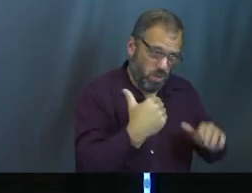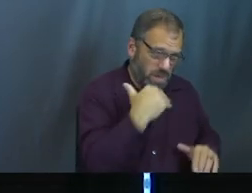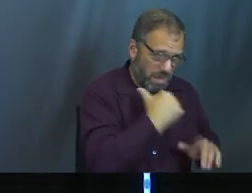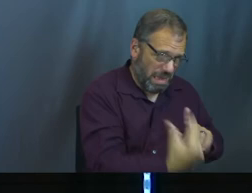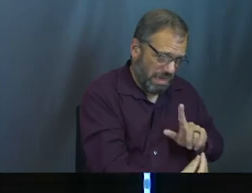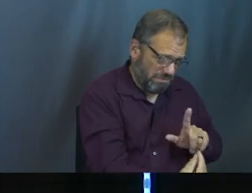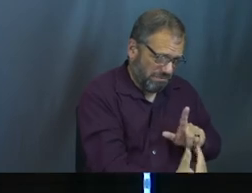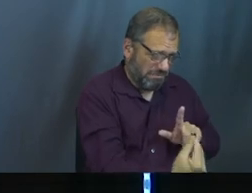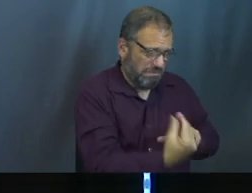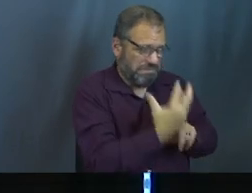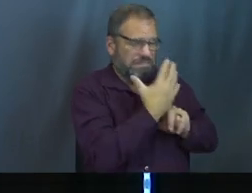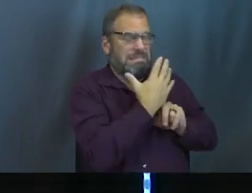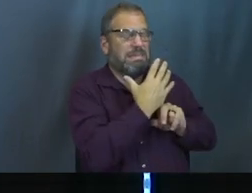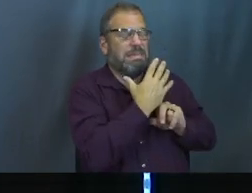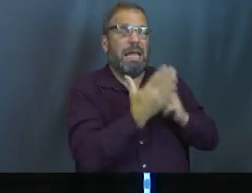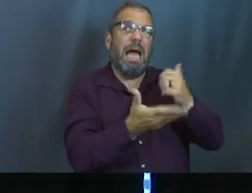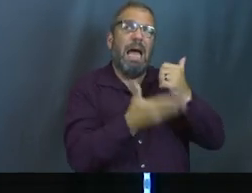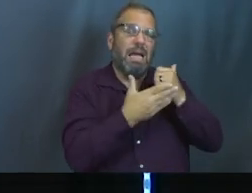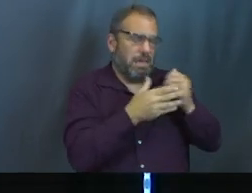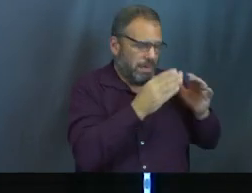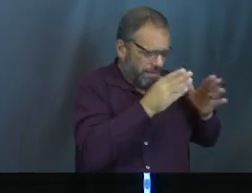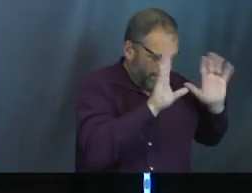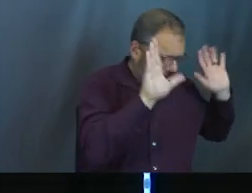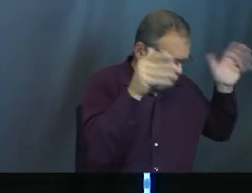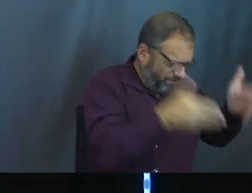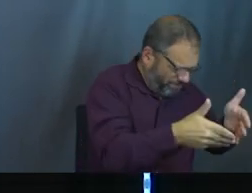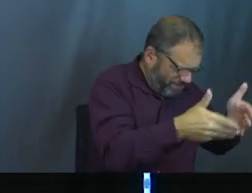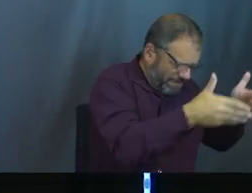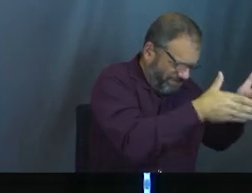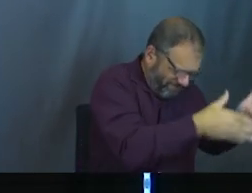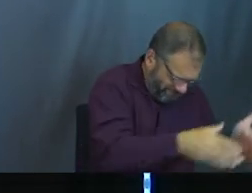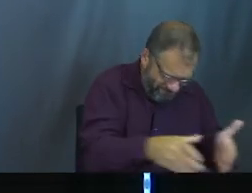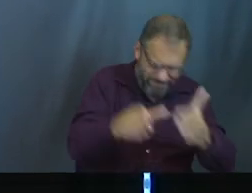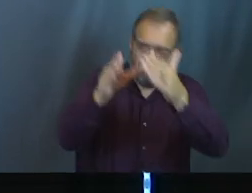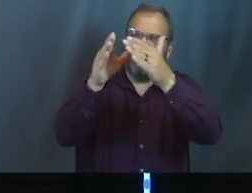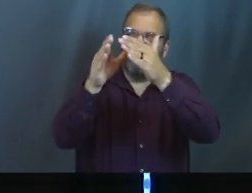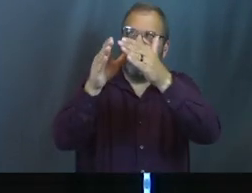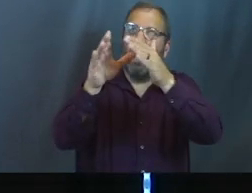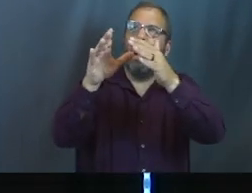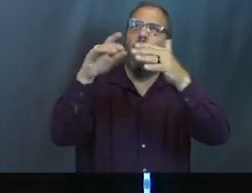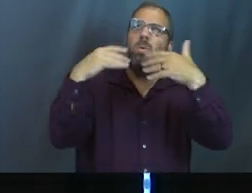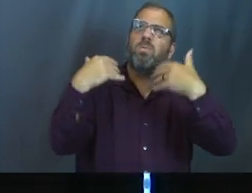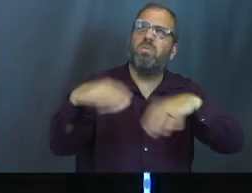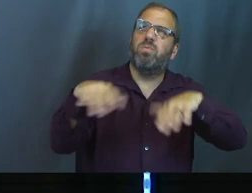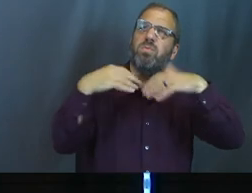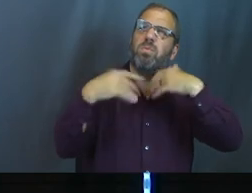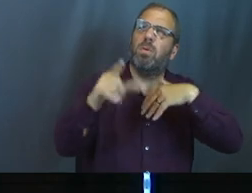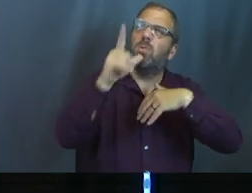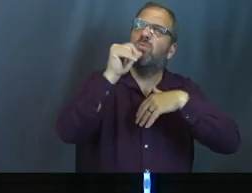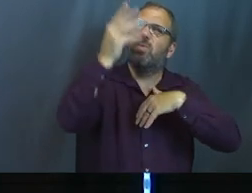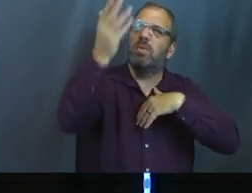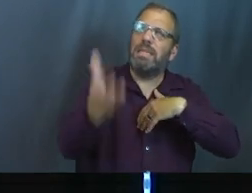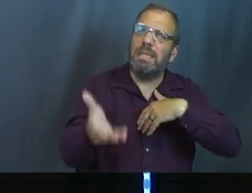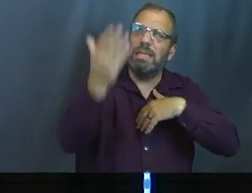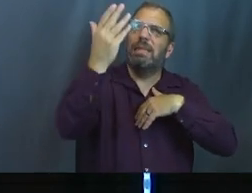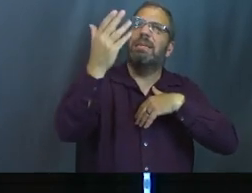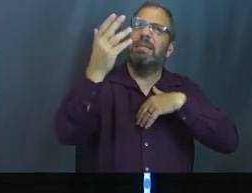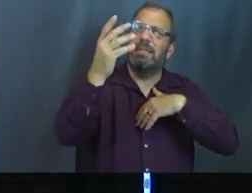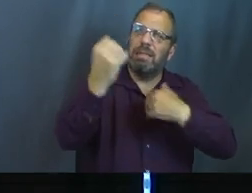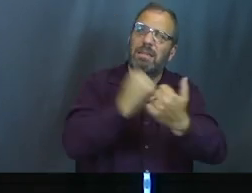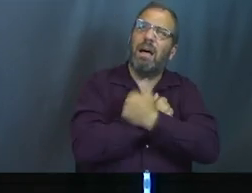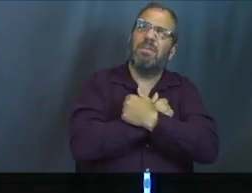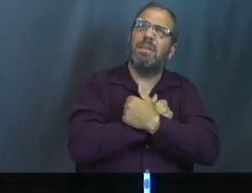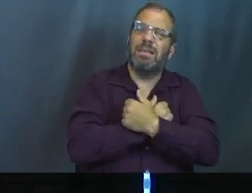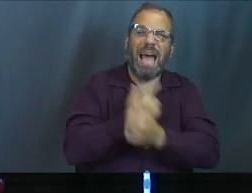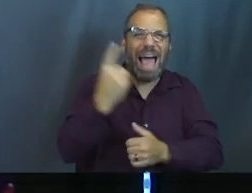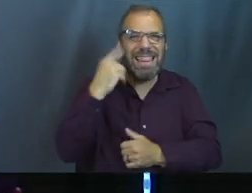sink in, when they try to overtake me. Shift our focus on and remind ourselves who God is and what he can do and how much he loves